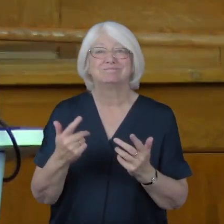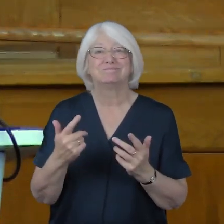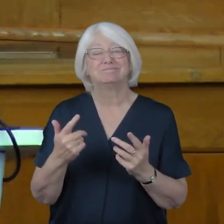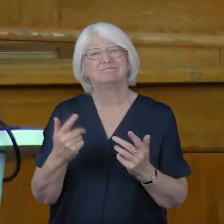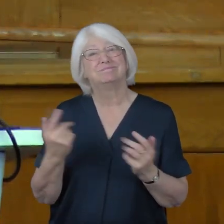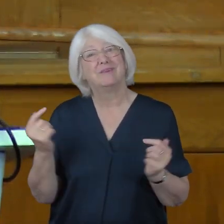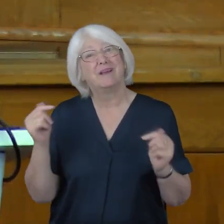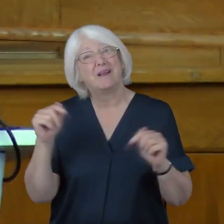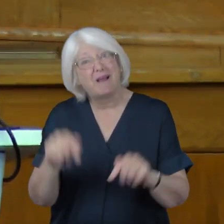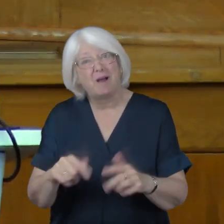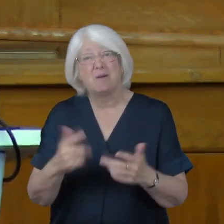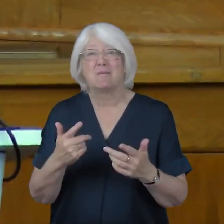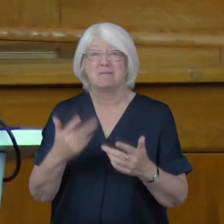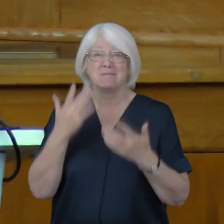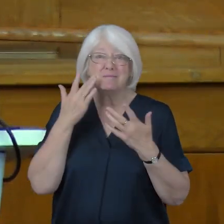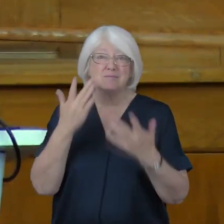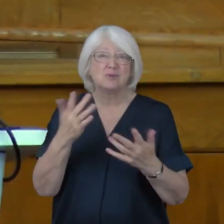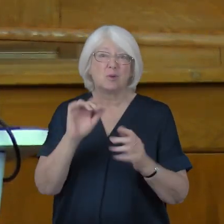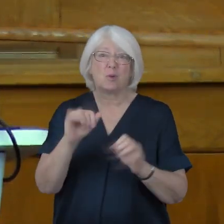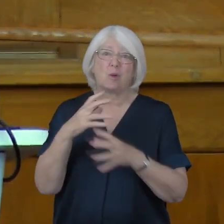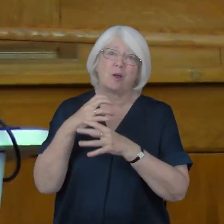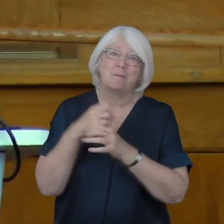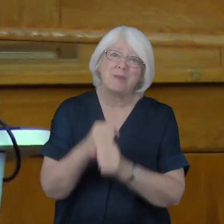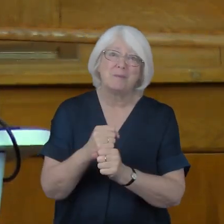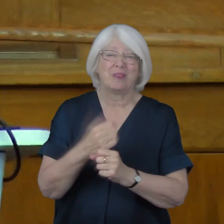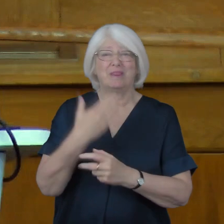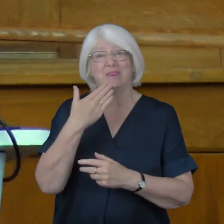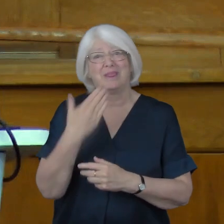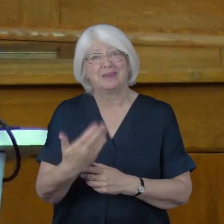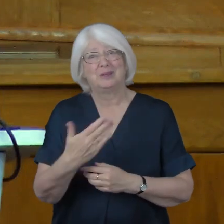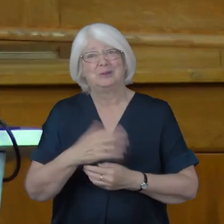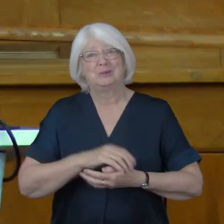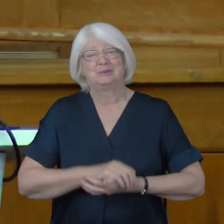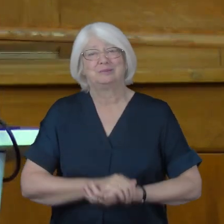effort, and have shown your commitment. Thank you.